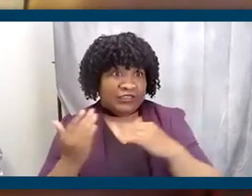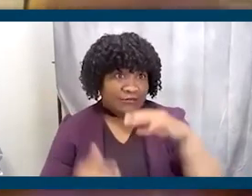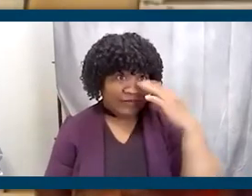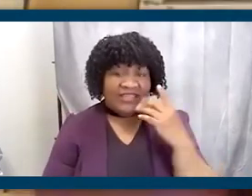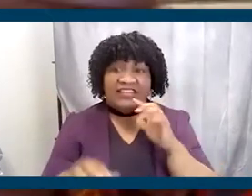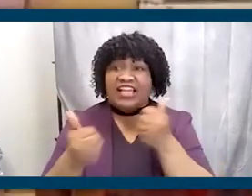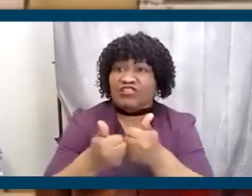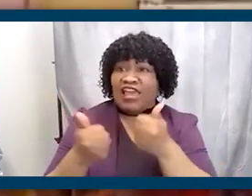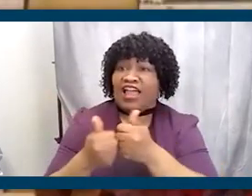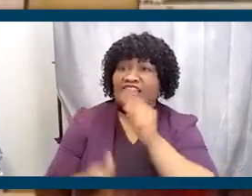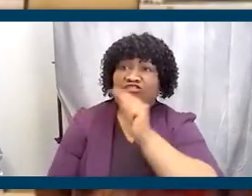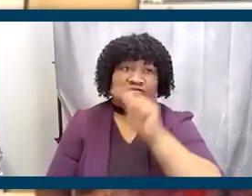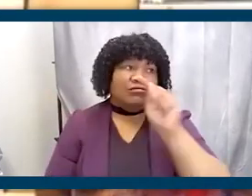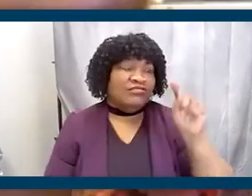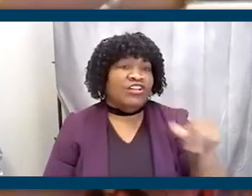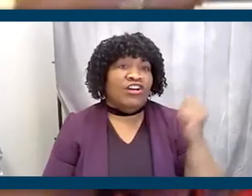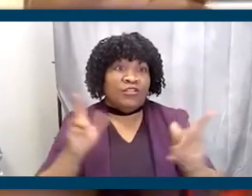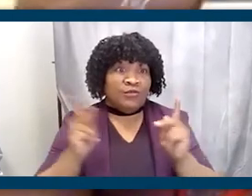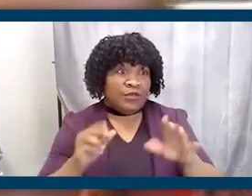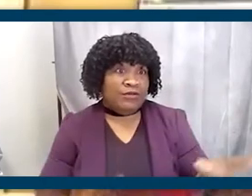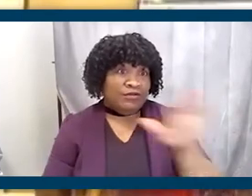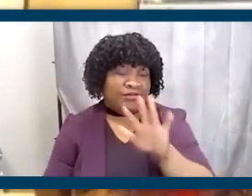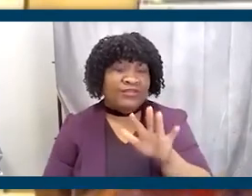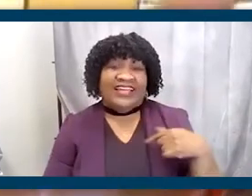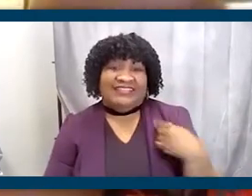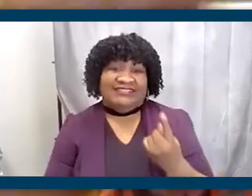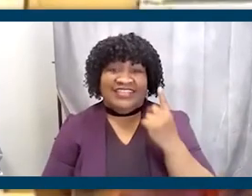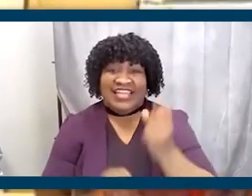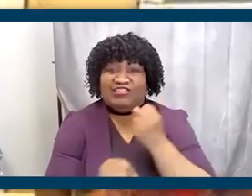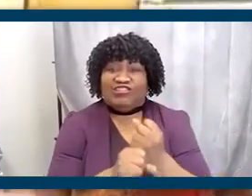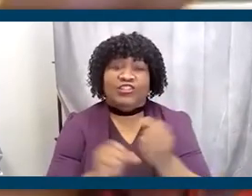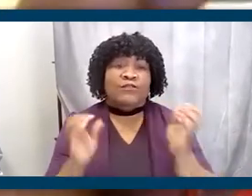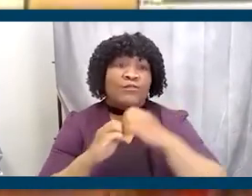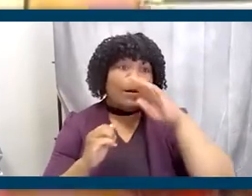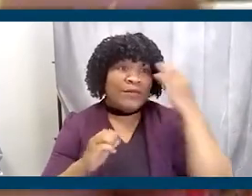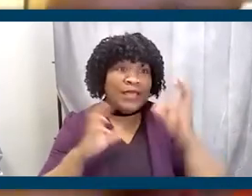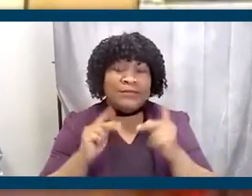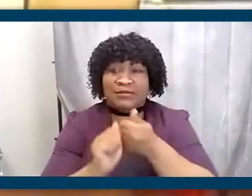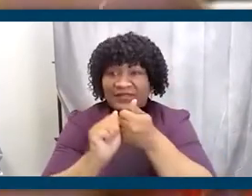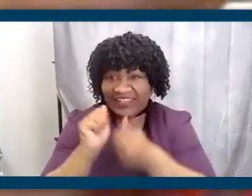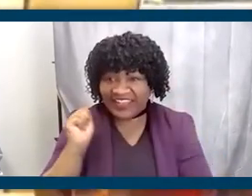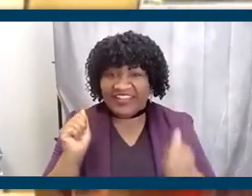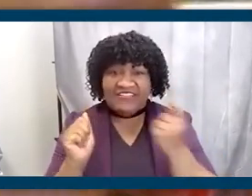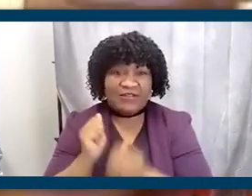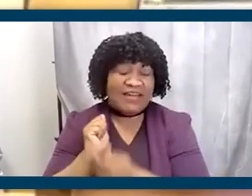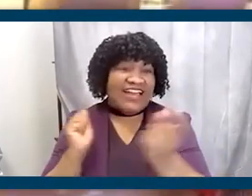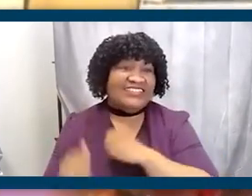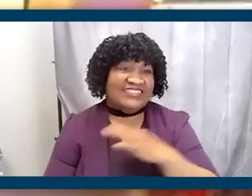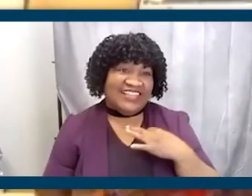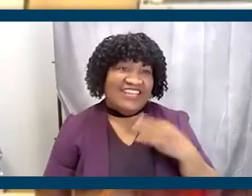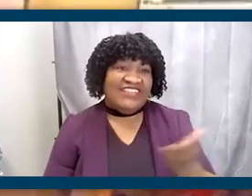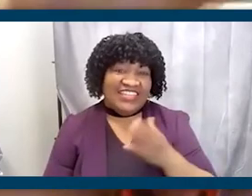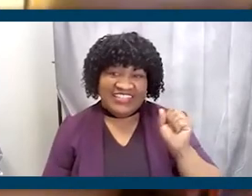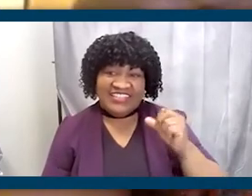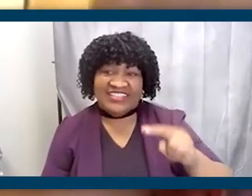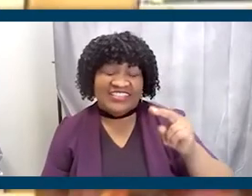challenged every last person. And in the last year, there are black folks on everybody's staff in San